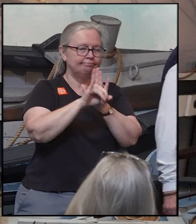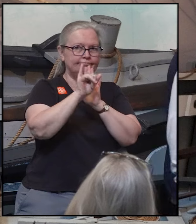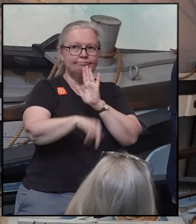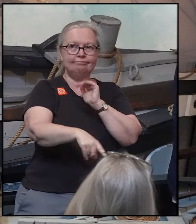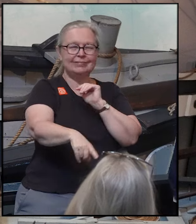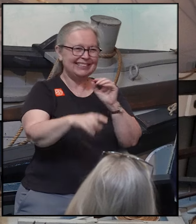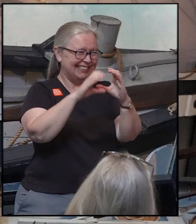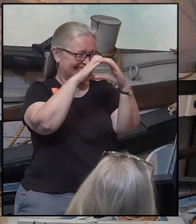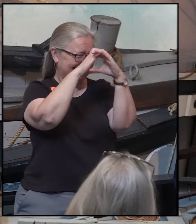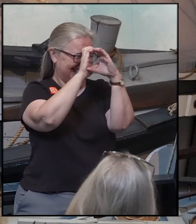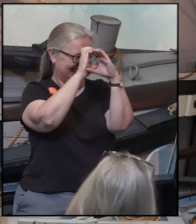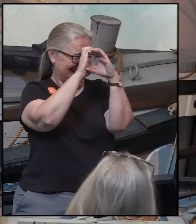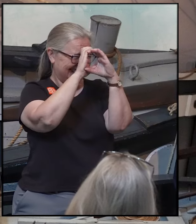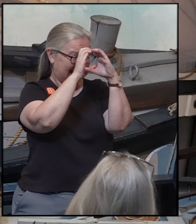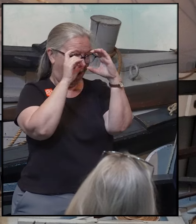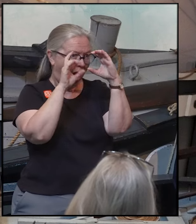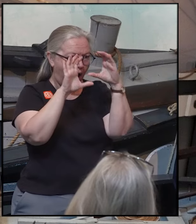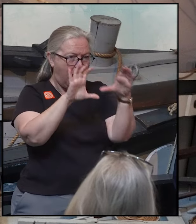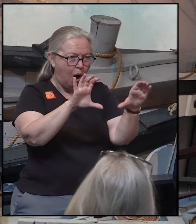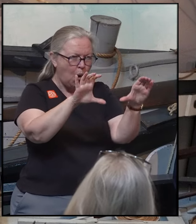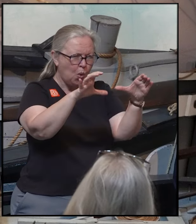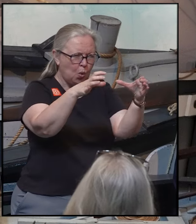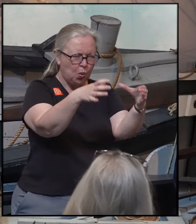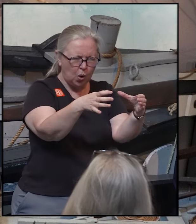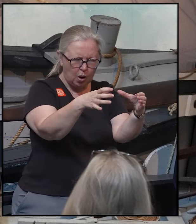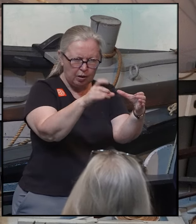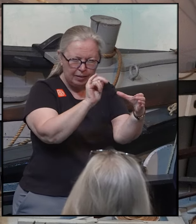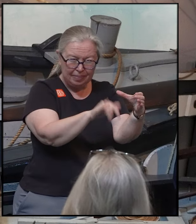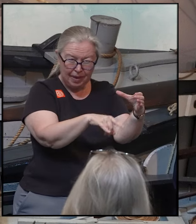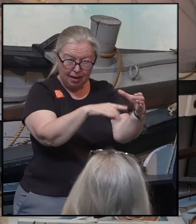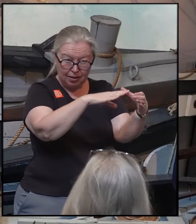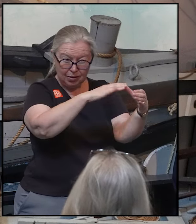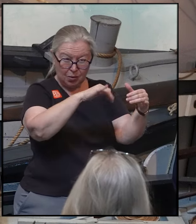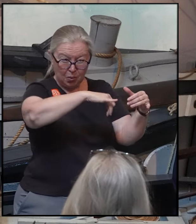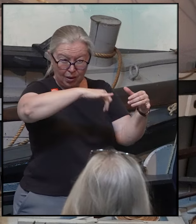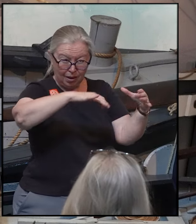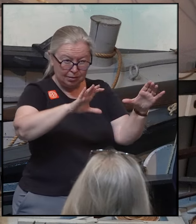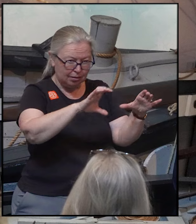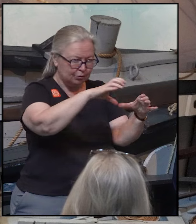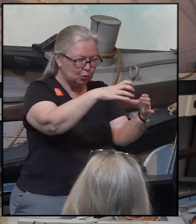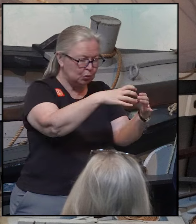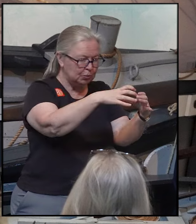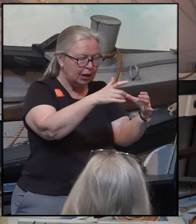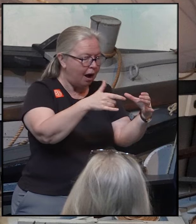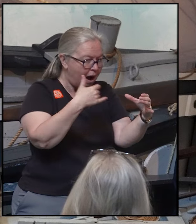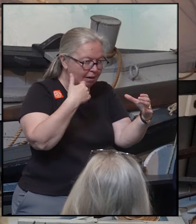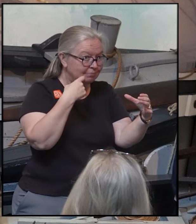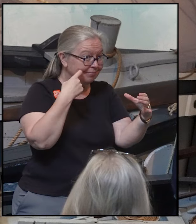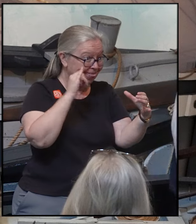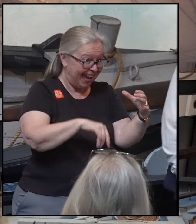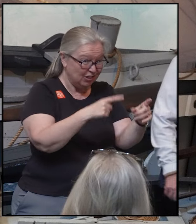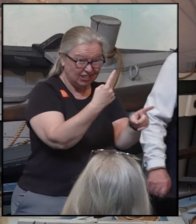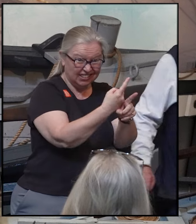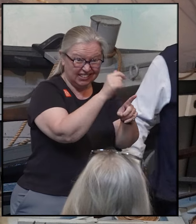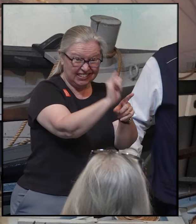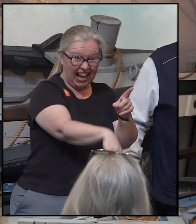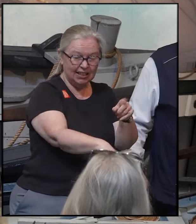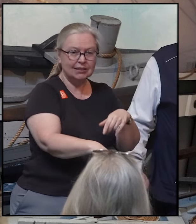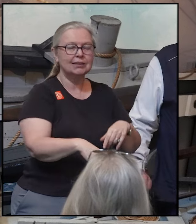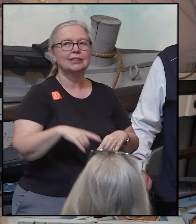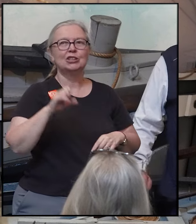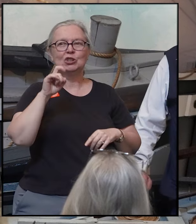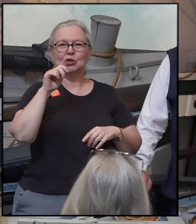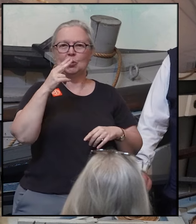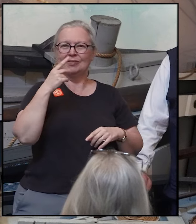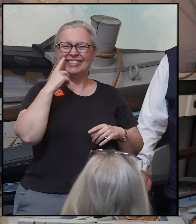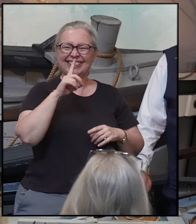He sees a pot of whales. Is it the whales we want? It sure is. Now, Joseph